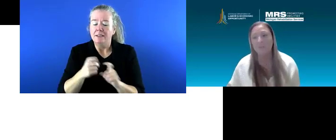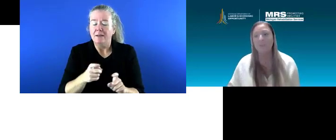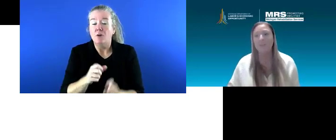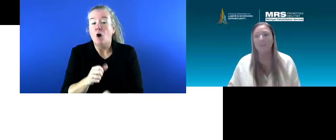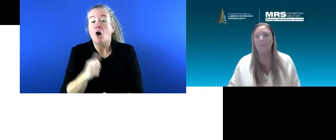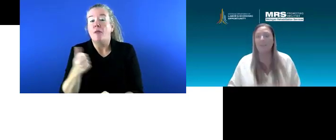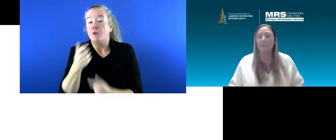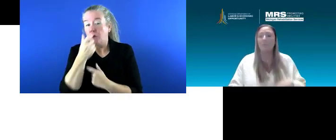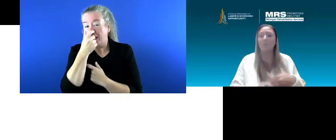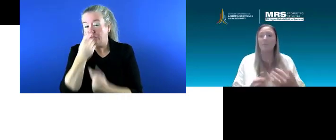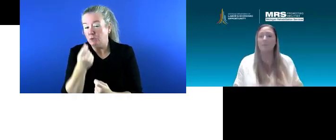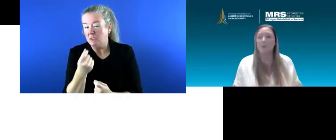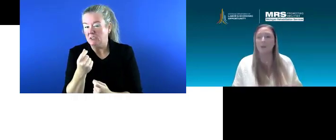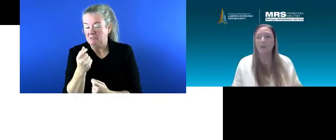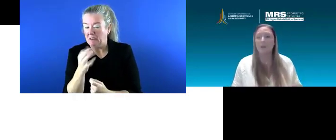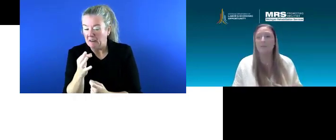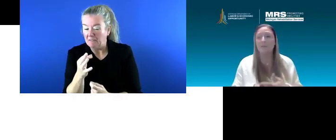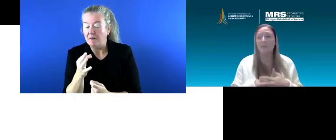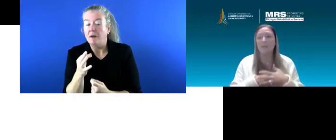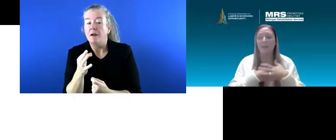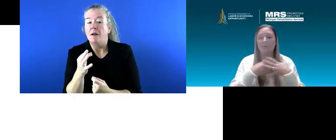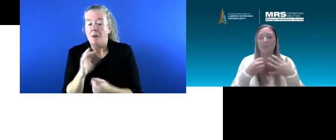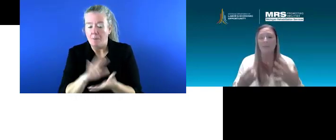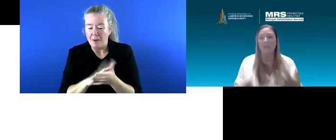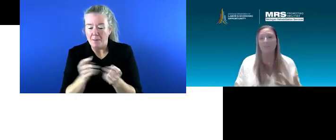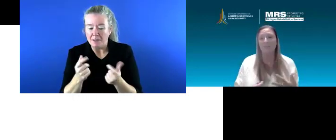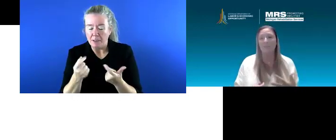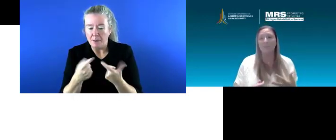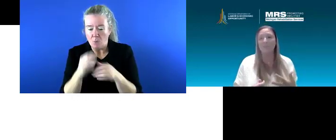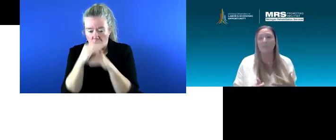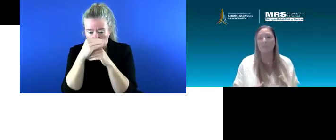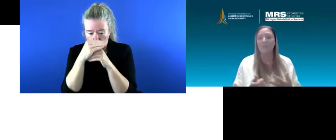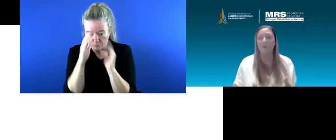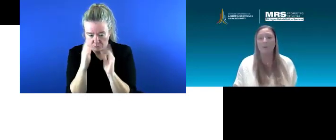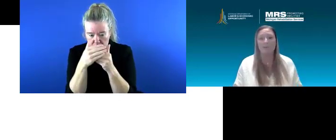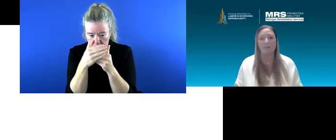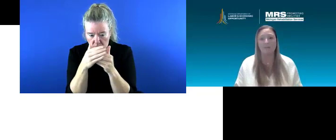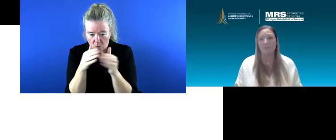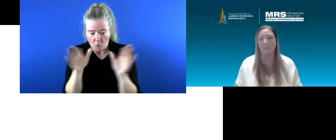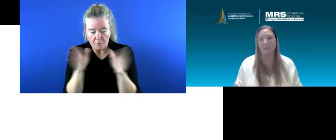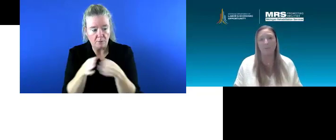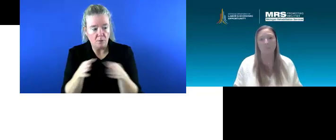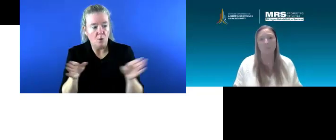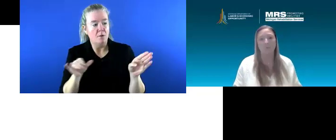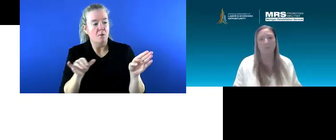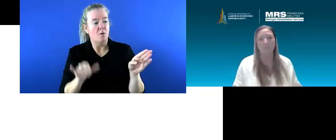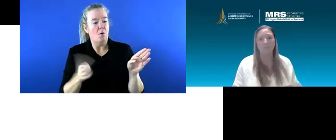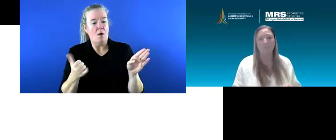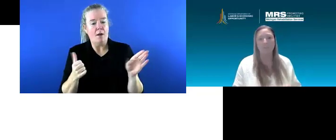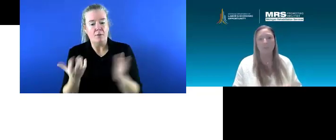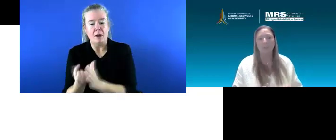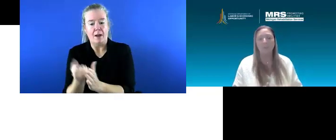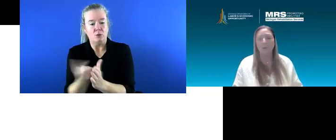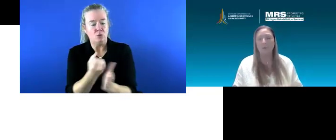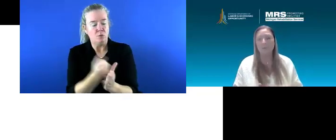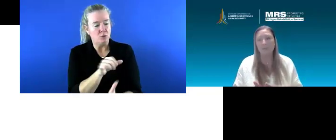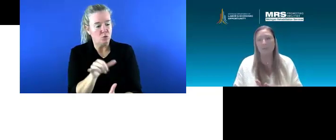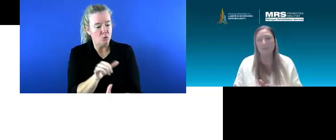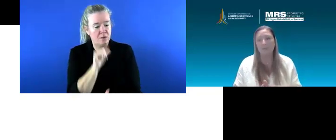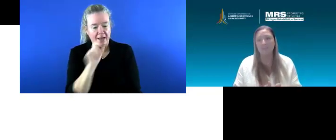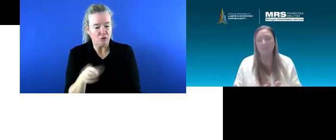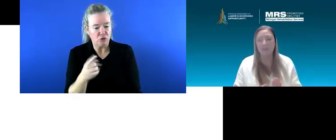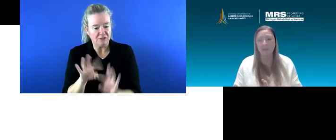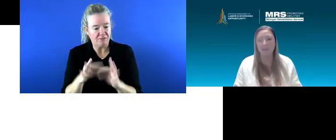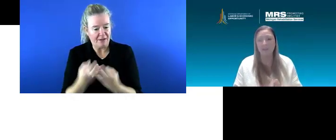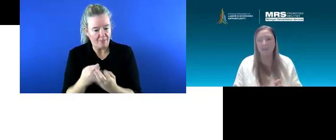interests, they can open up their eyes and being able to see what is also out there for them. Once